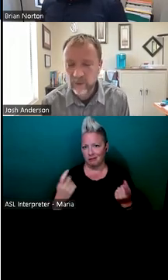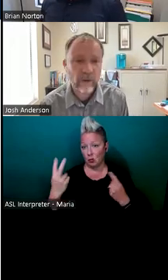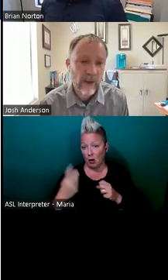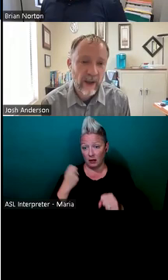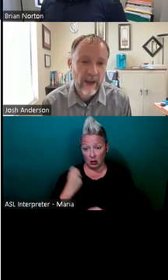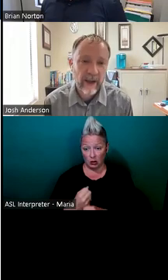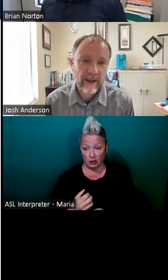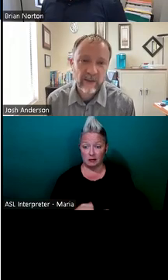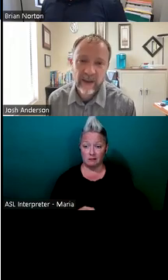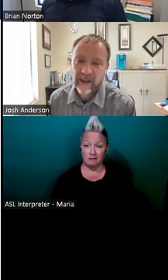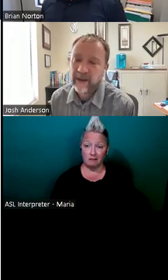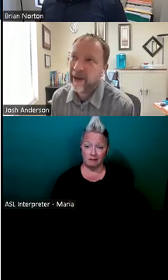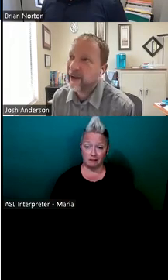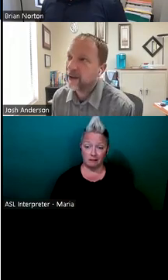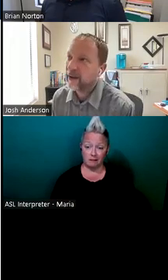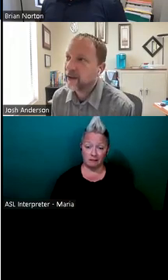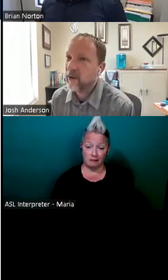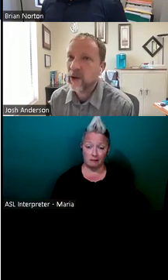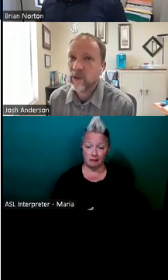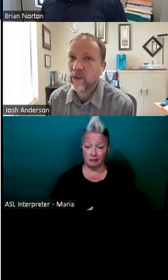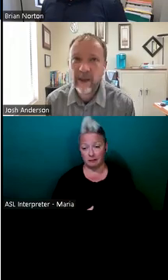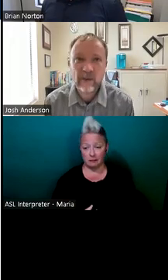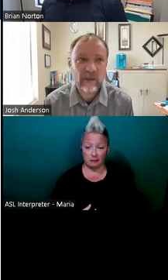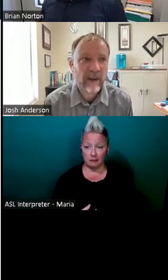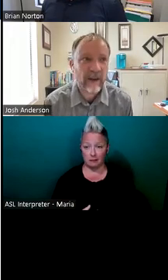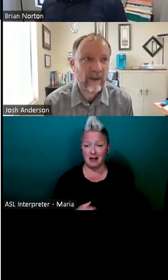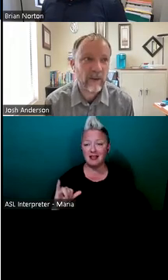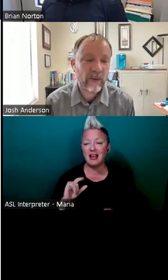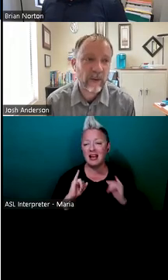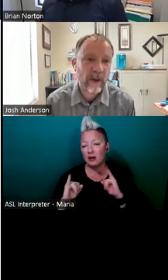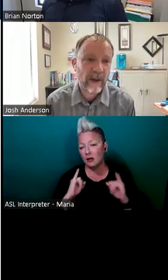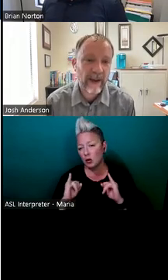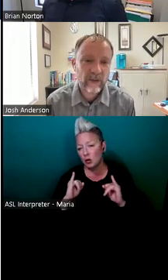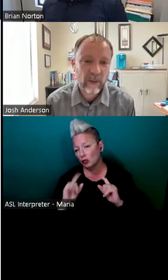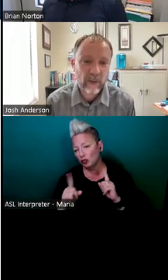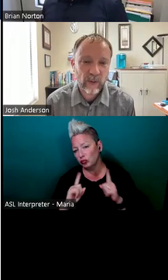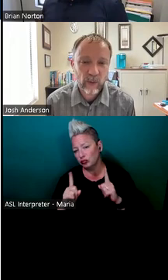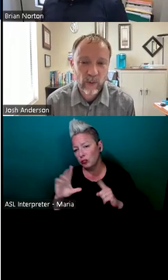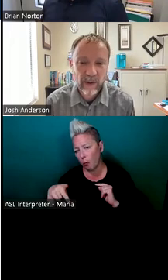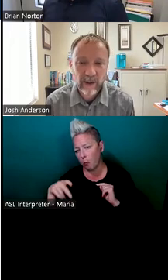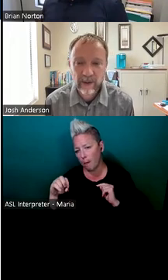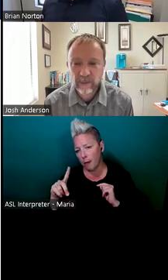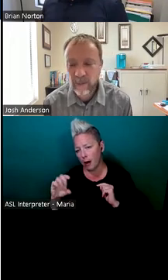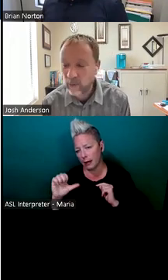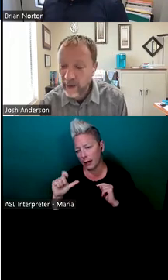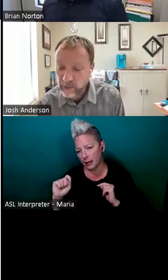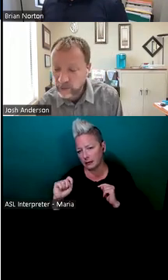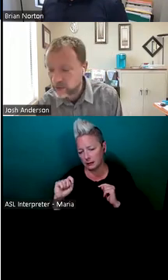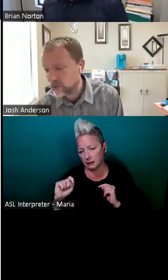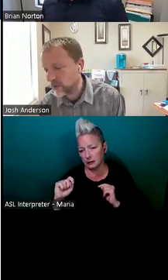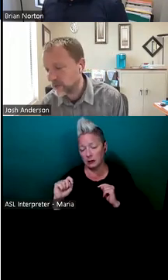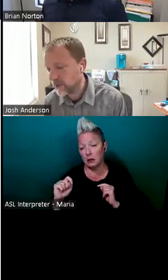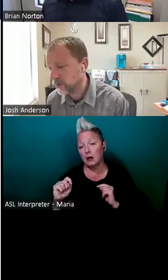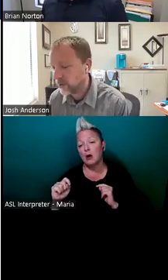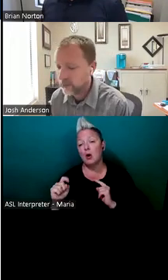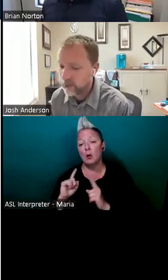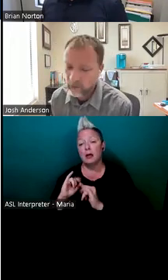years. Uh, and it's a, uh, kind of interview based kind of, uh, podcast. So we interview, uh, manufacturers of